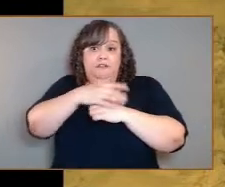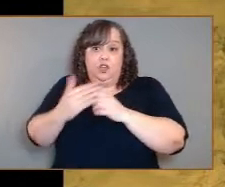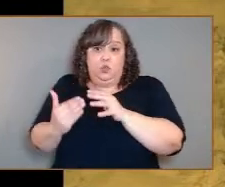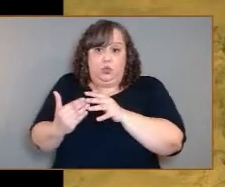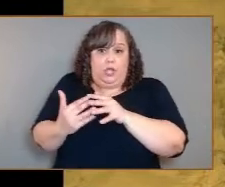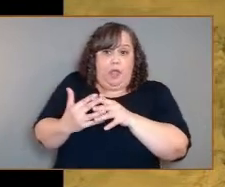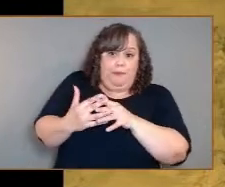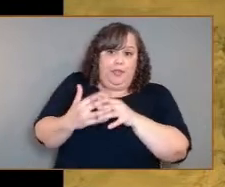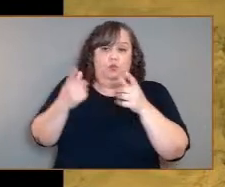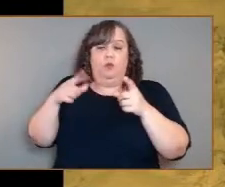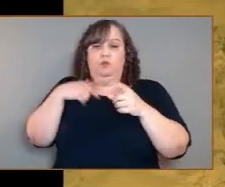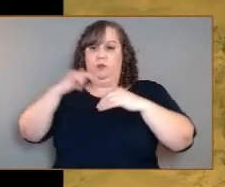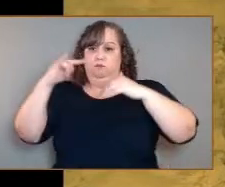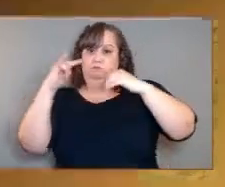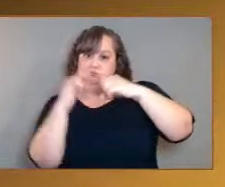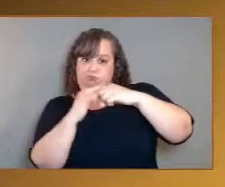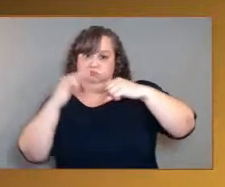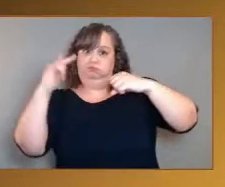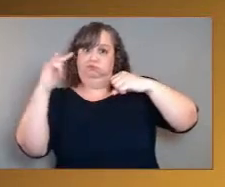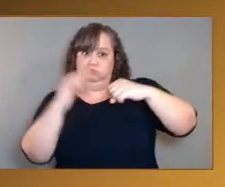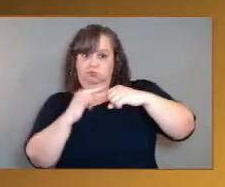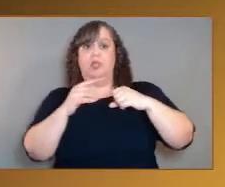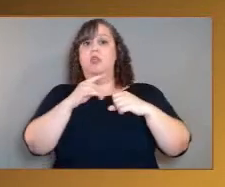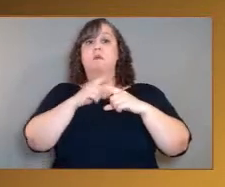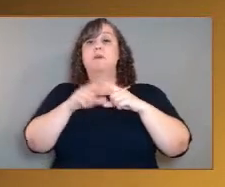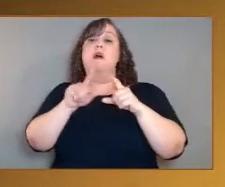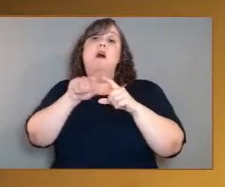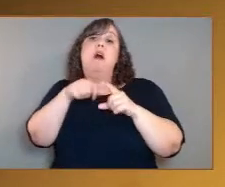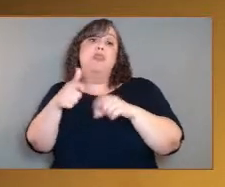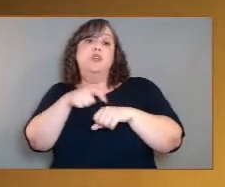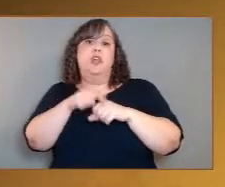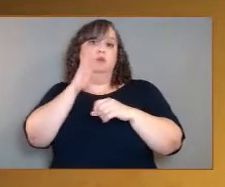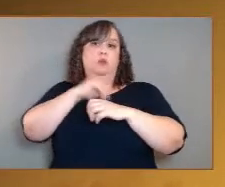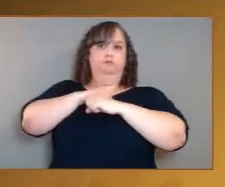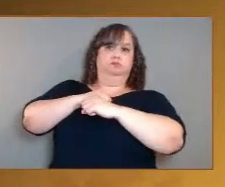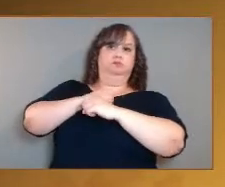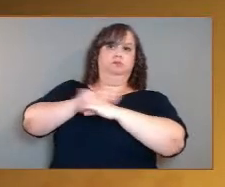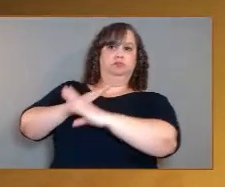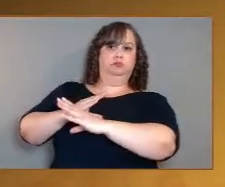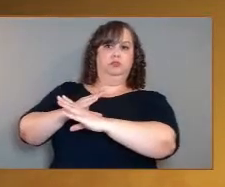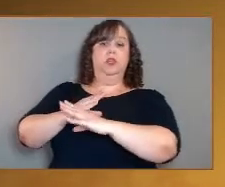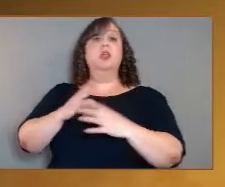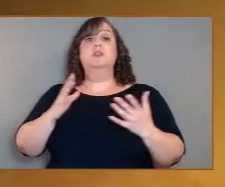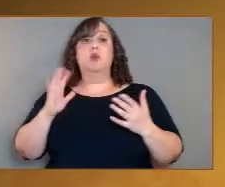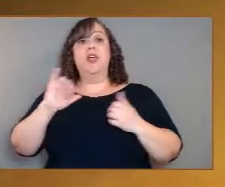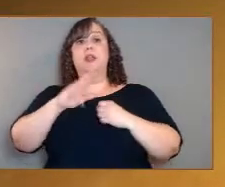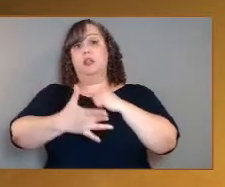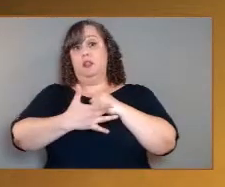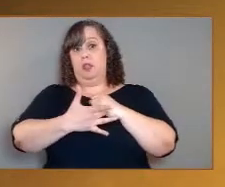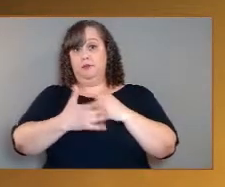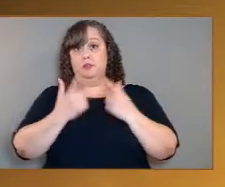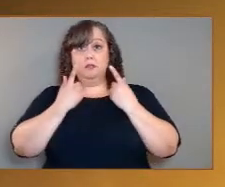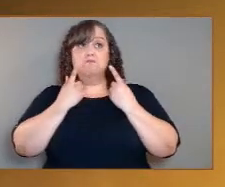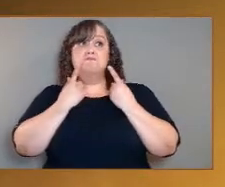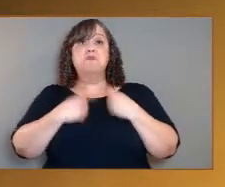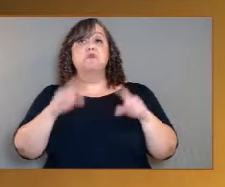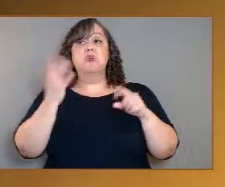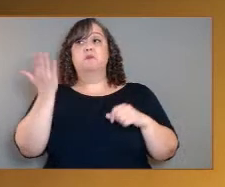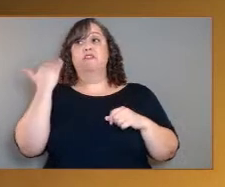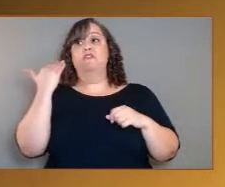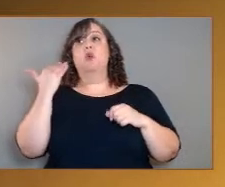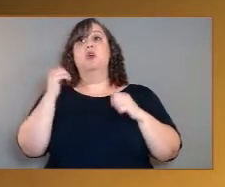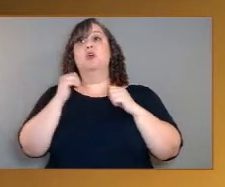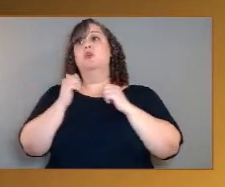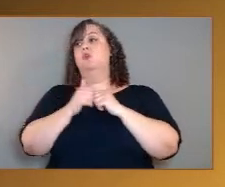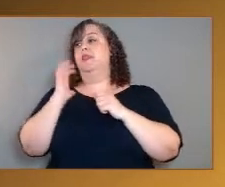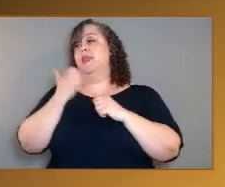ests of atmosphere, and at other times,'t let it in. So this technology, it's worked before for our colleagues in Russia. We used it in the late 70s. We're